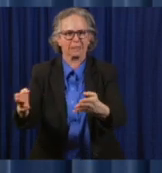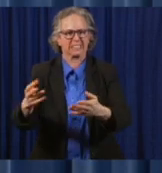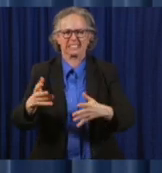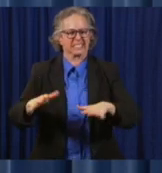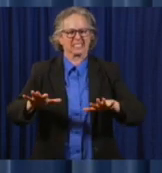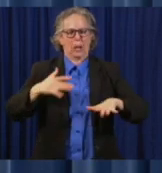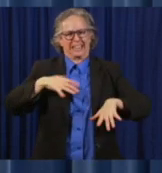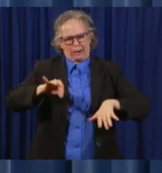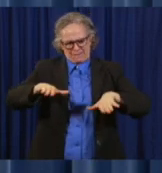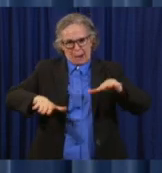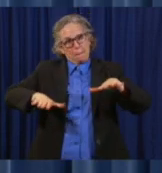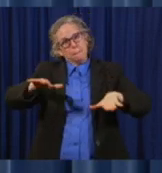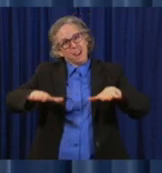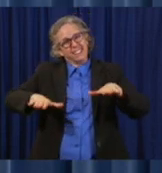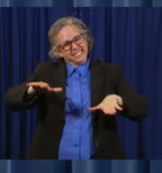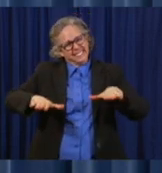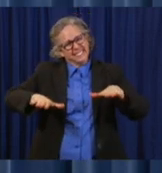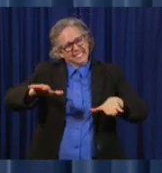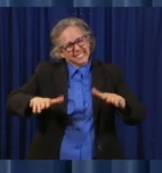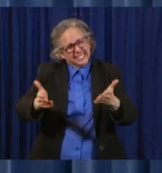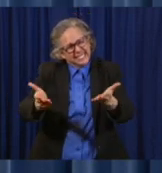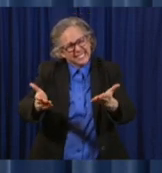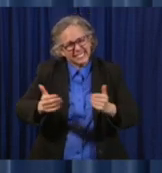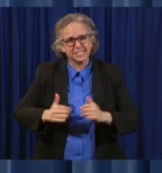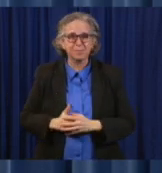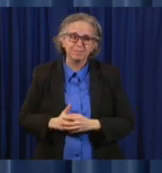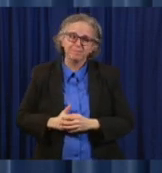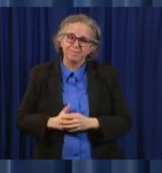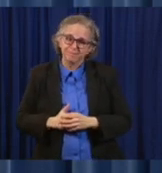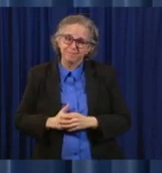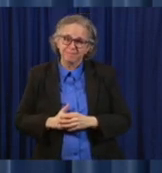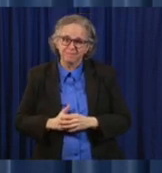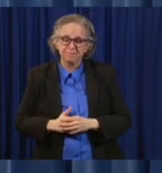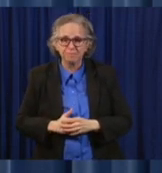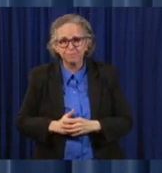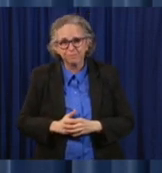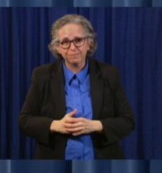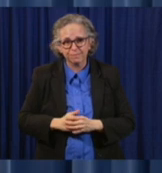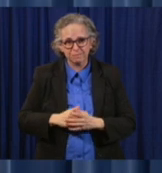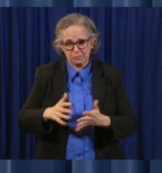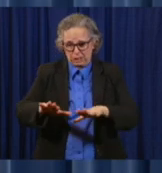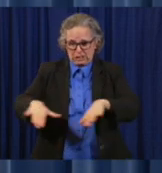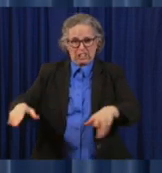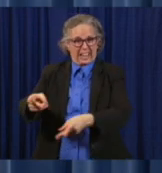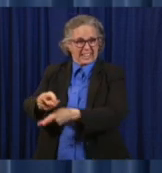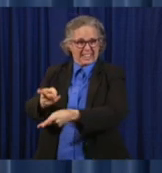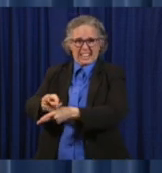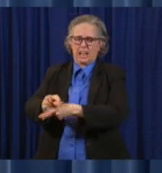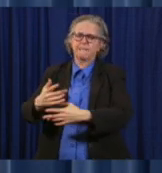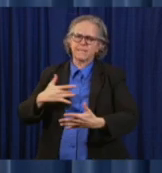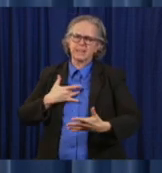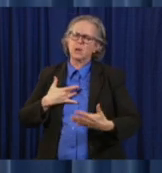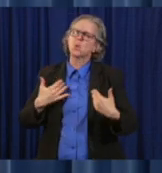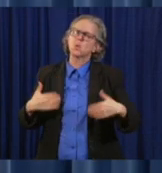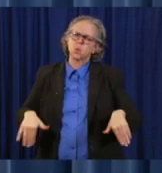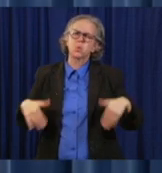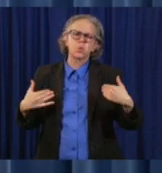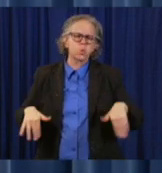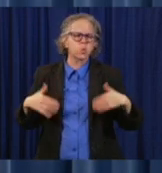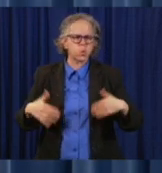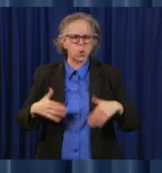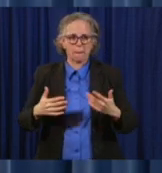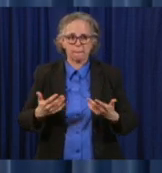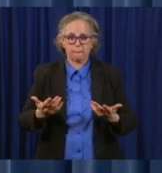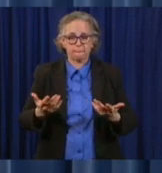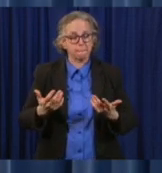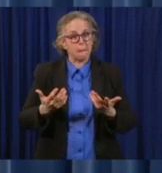There may not be a more important decision that we make in regard to the safety of Ohio as we move forward